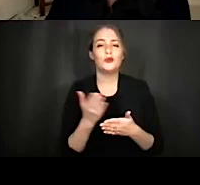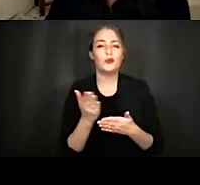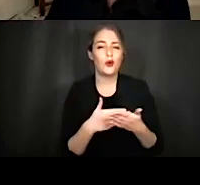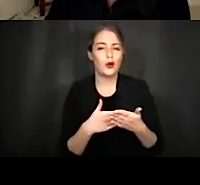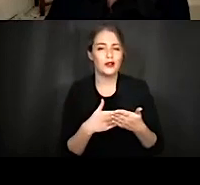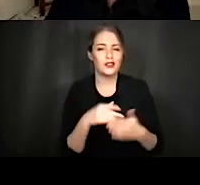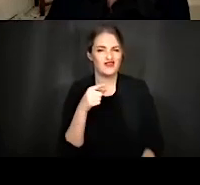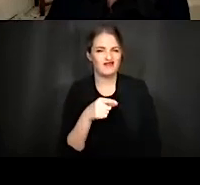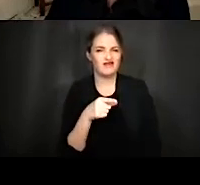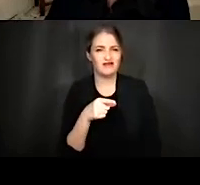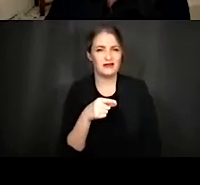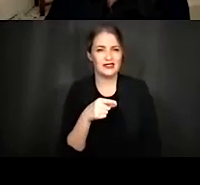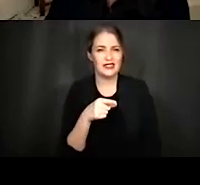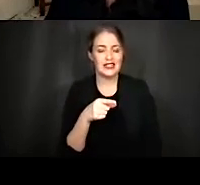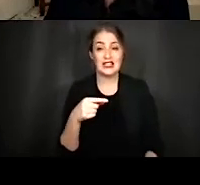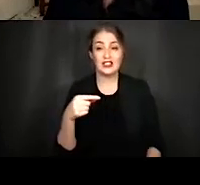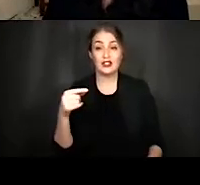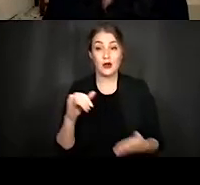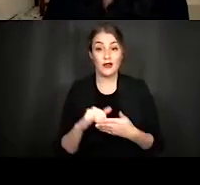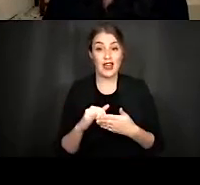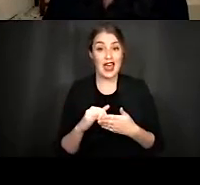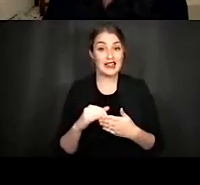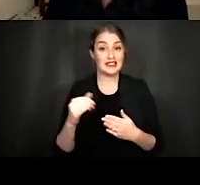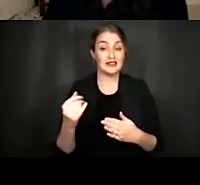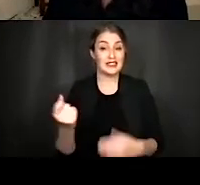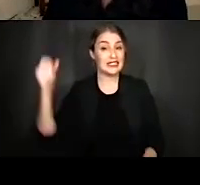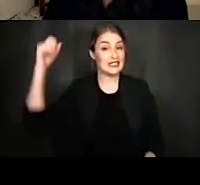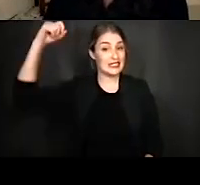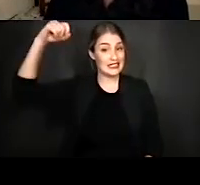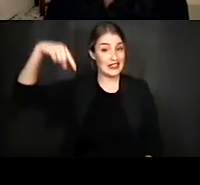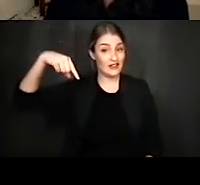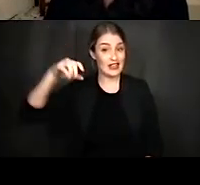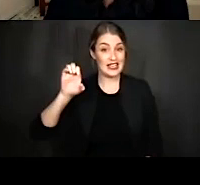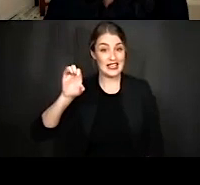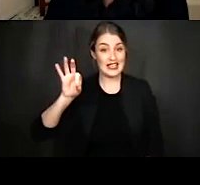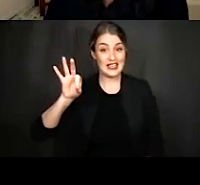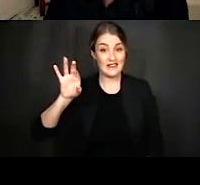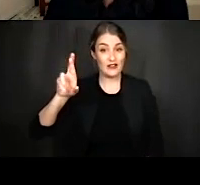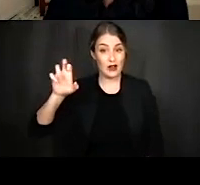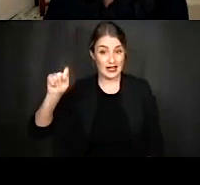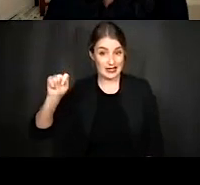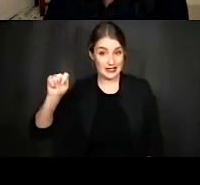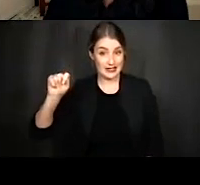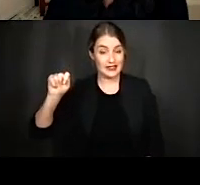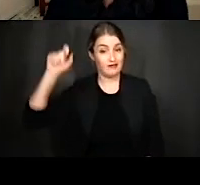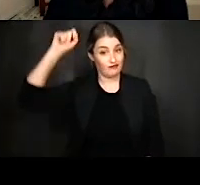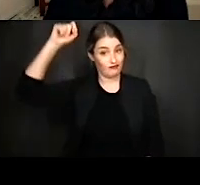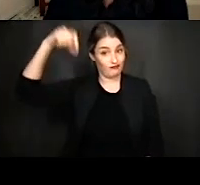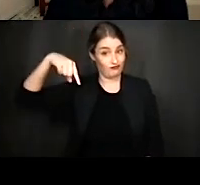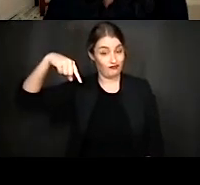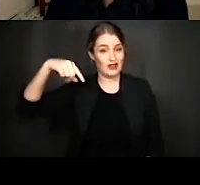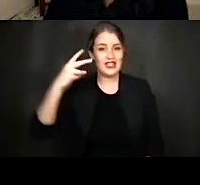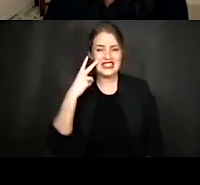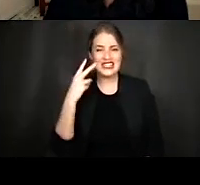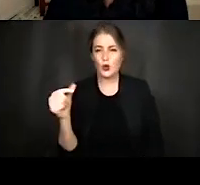diagram here labelled efferent. So these auditory efferents, which are indicated in the arrows here